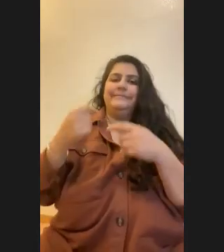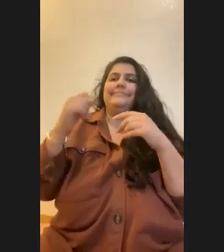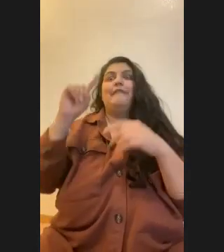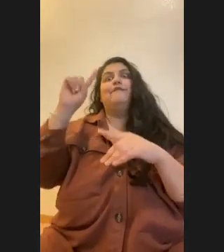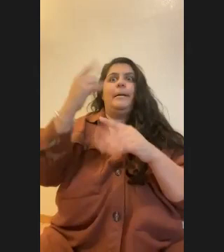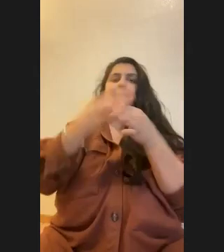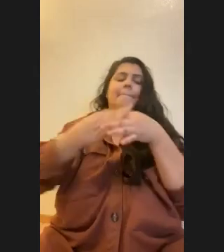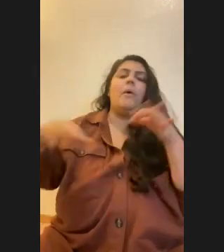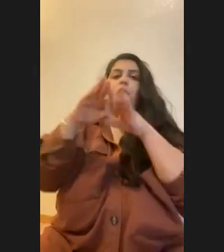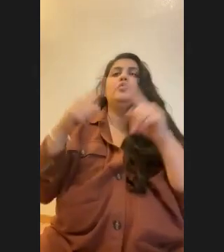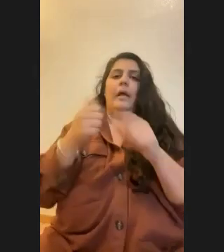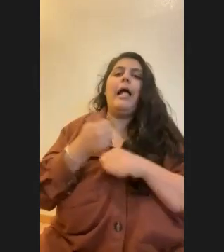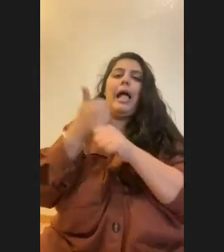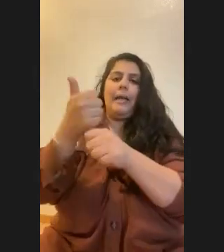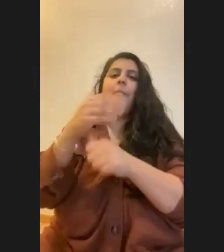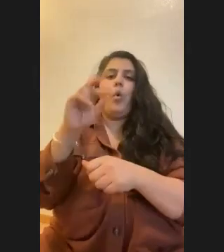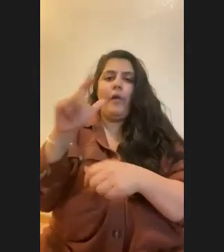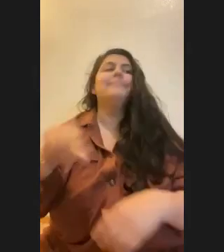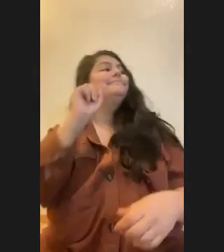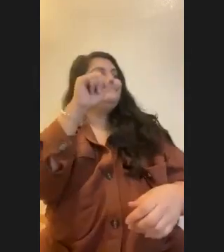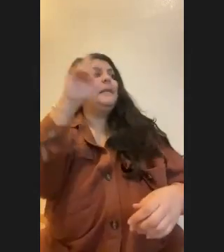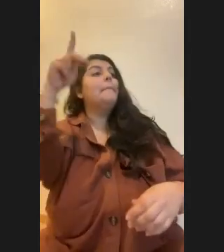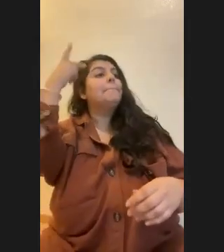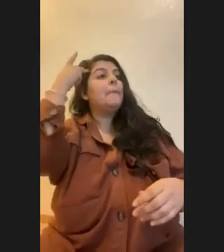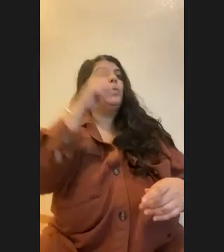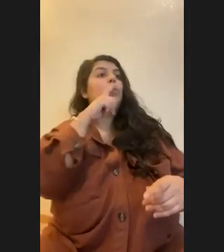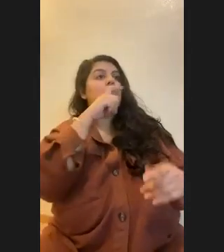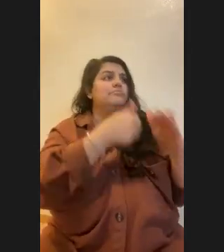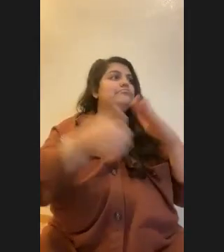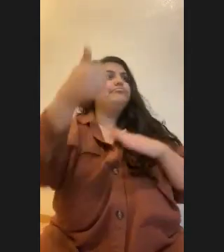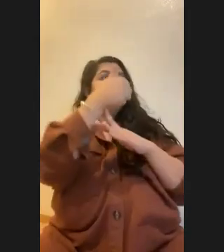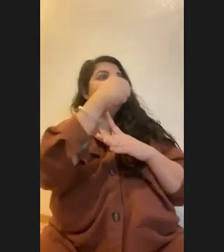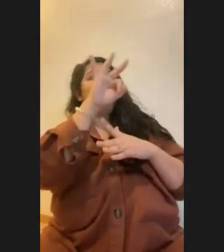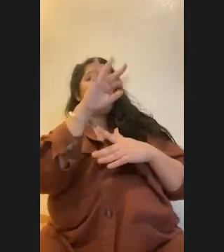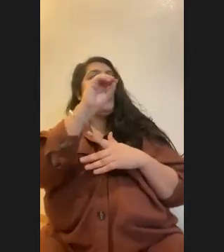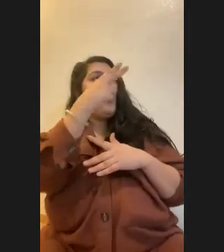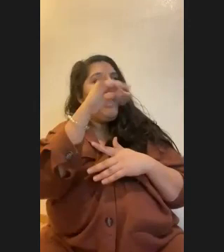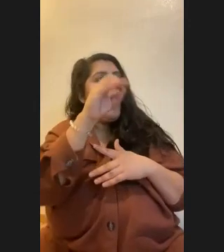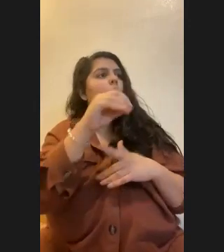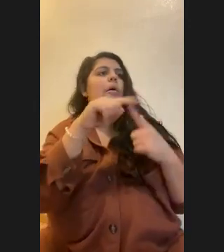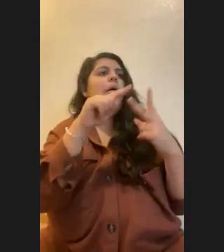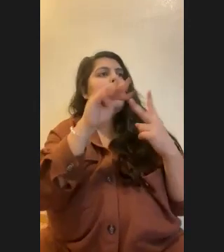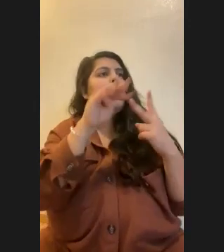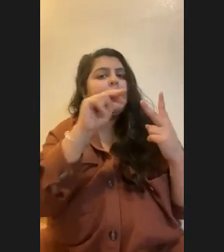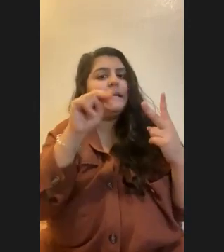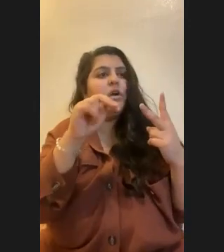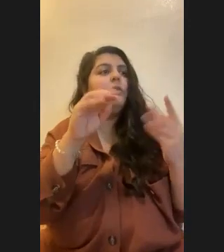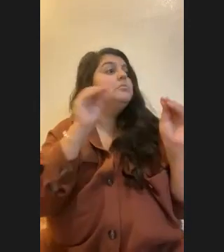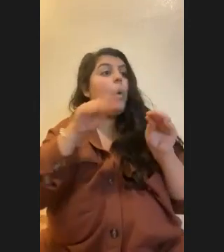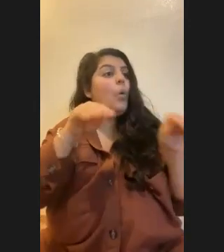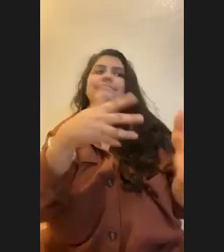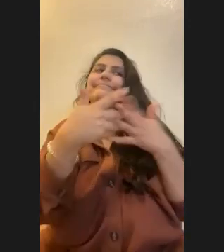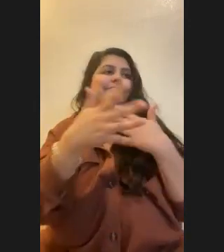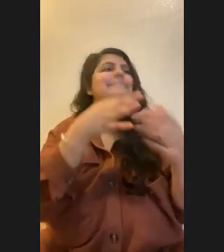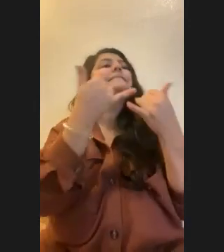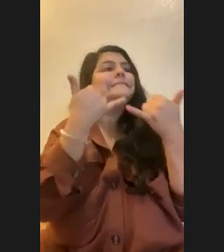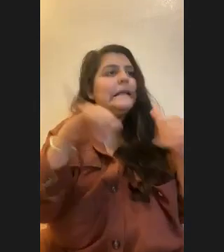Talk to your elected officials, make sure that even if you're in Ohio, even if you're in Minnesota somewhere far from a coral reef, you tell them it's still important